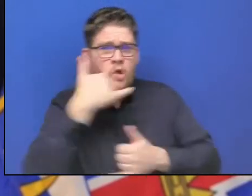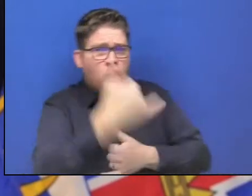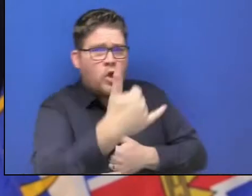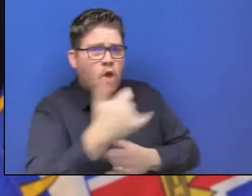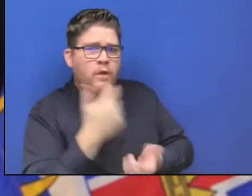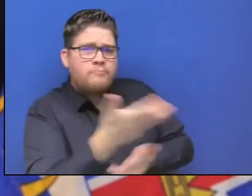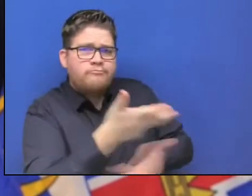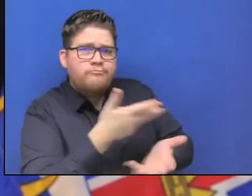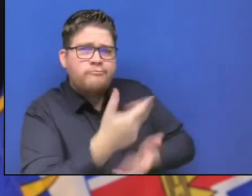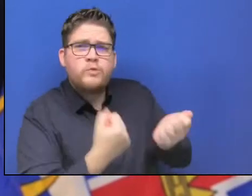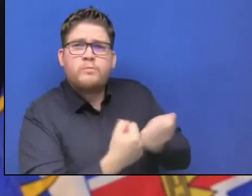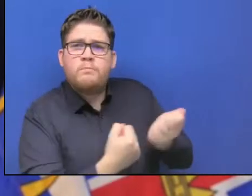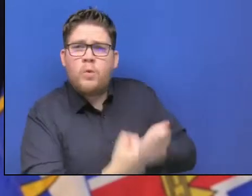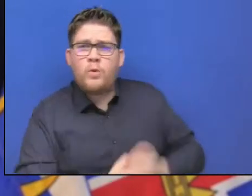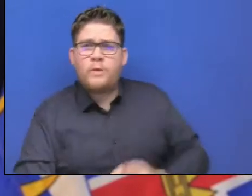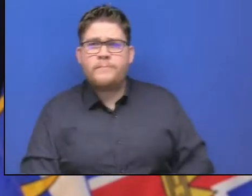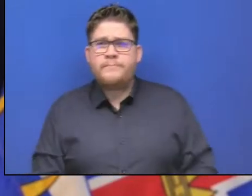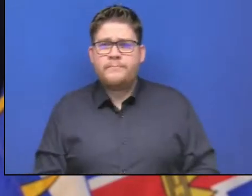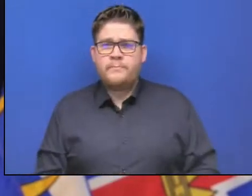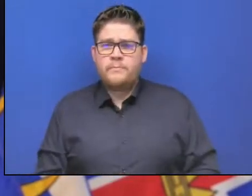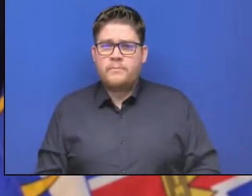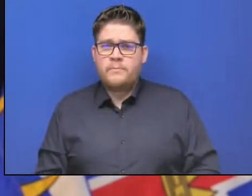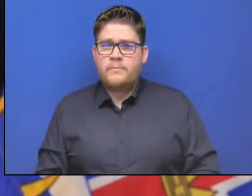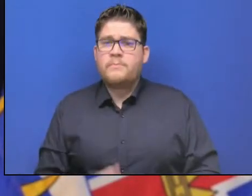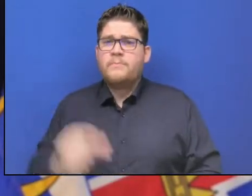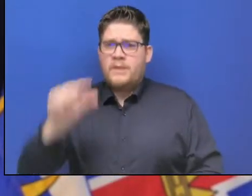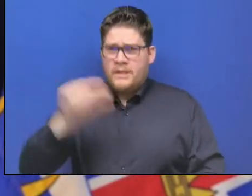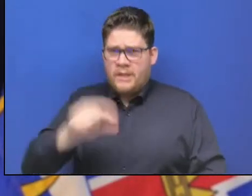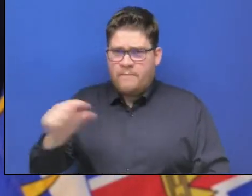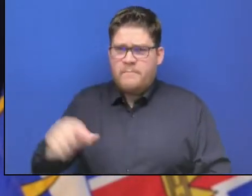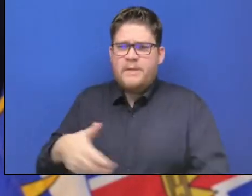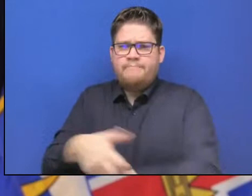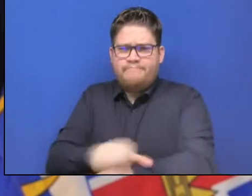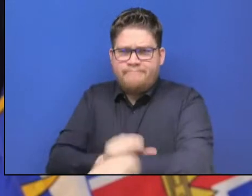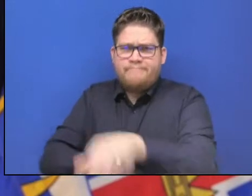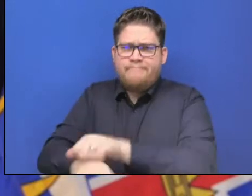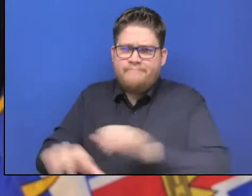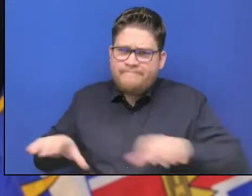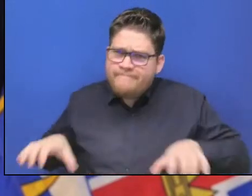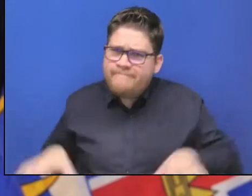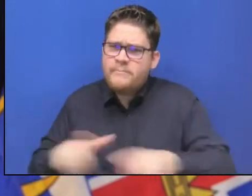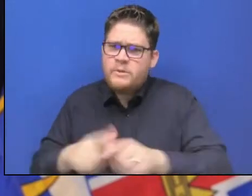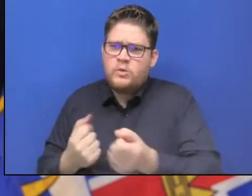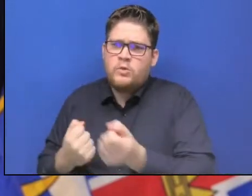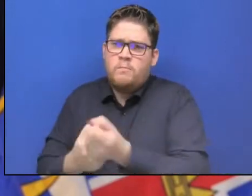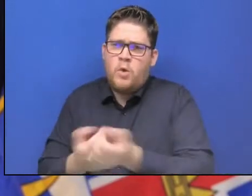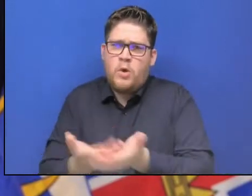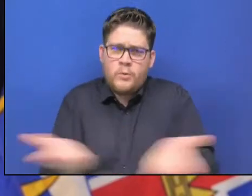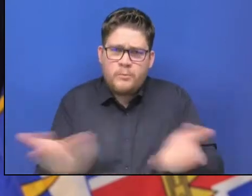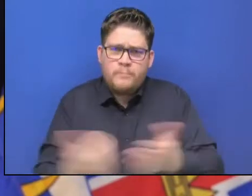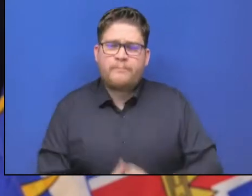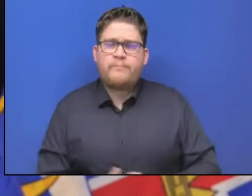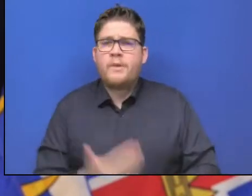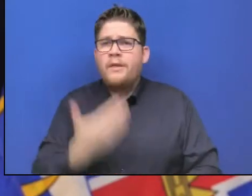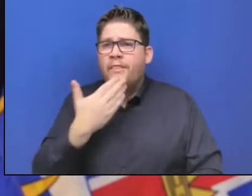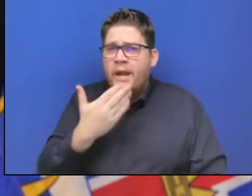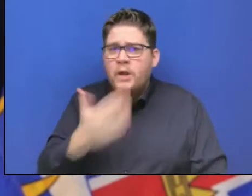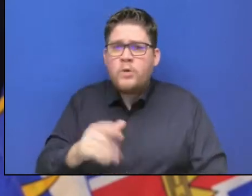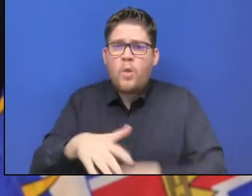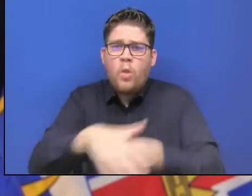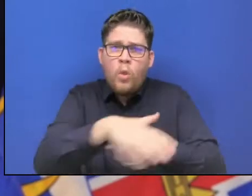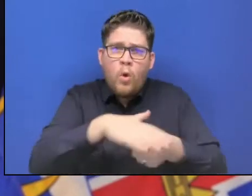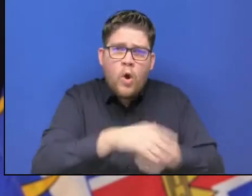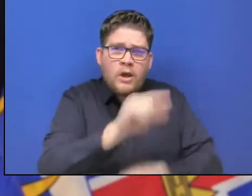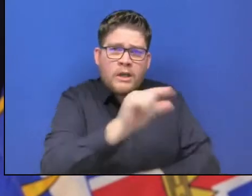support you. I also want to thank local governments to people the nations, communities, first responders, Canadian forces,